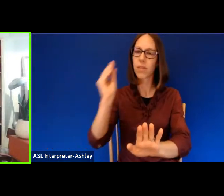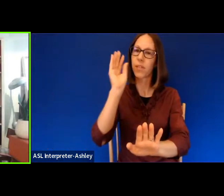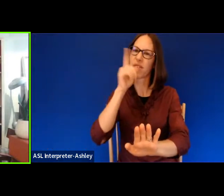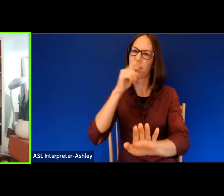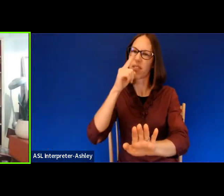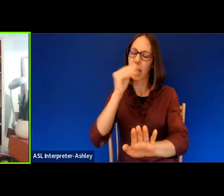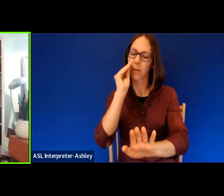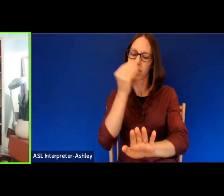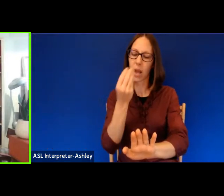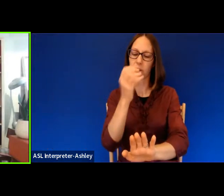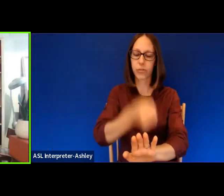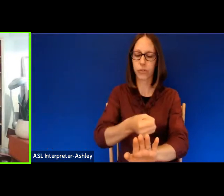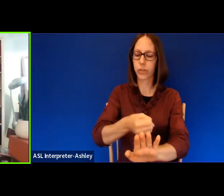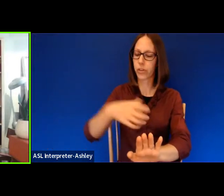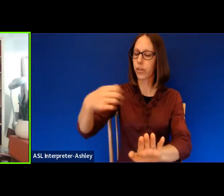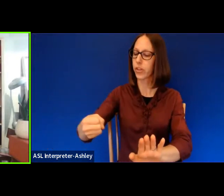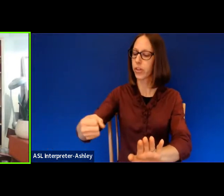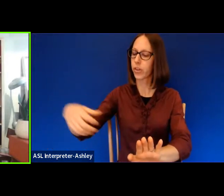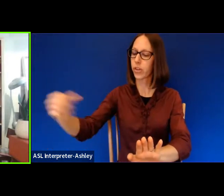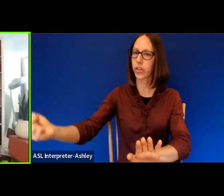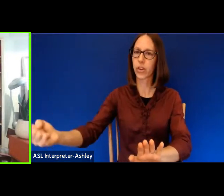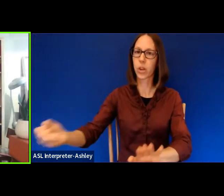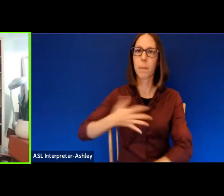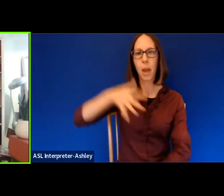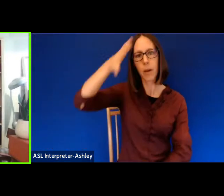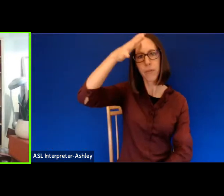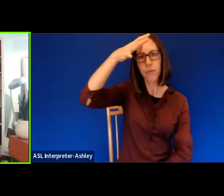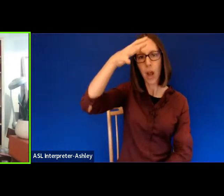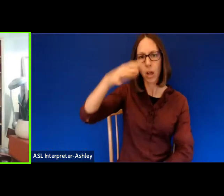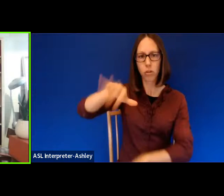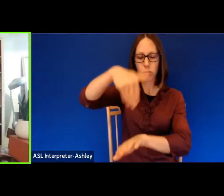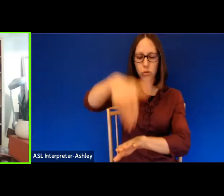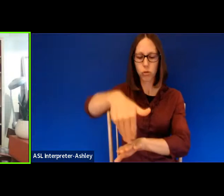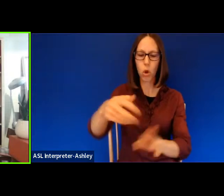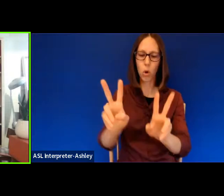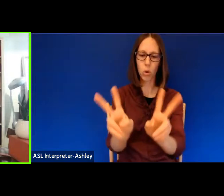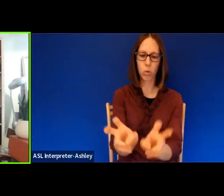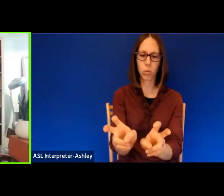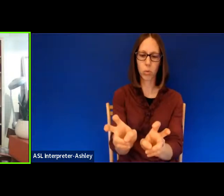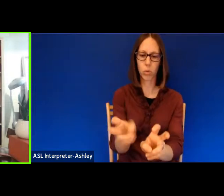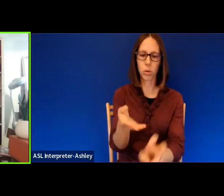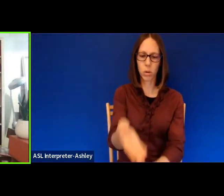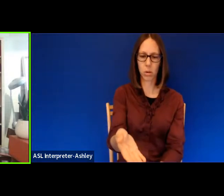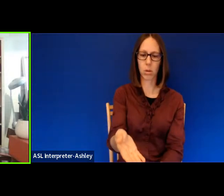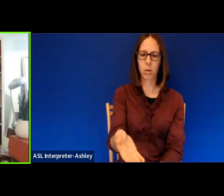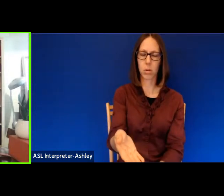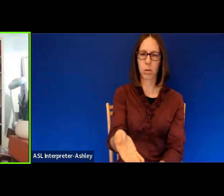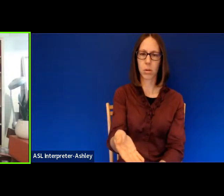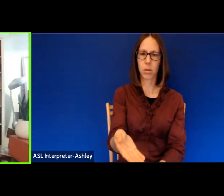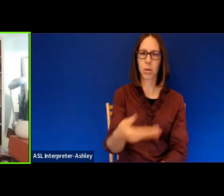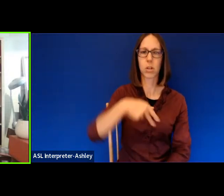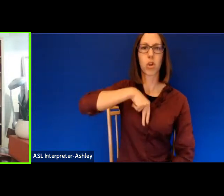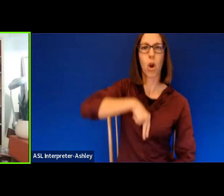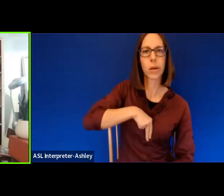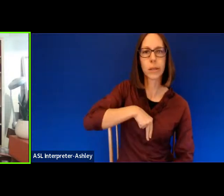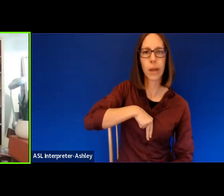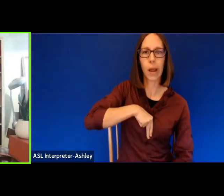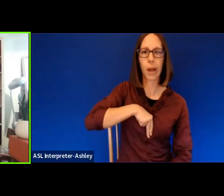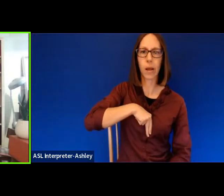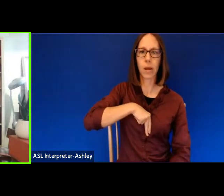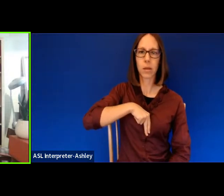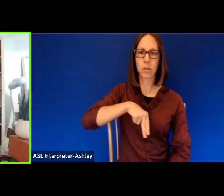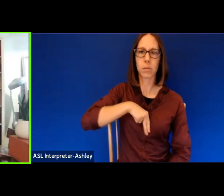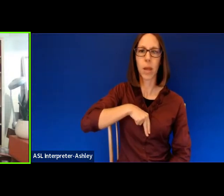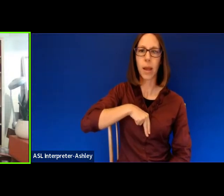father's headstone. And those that came instead to live around my neck. Dog Tags, a tin pendulum on my